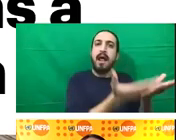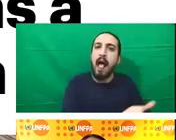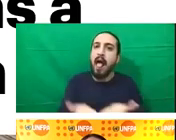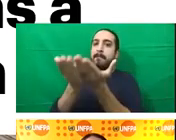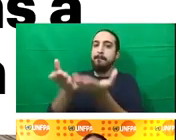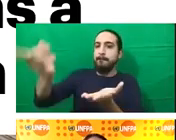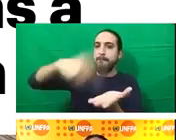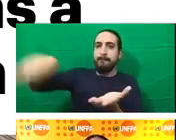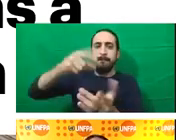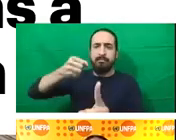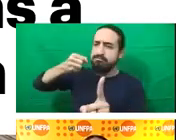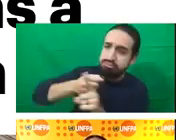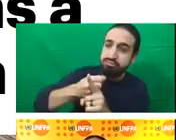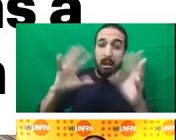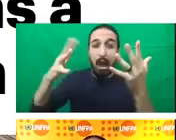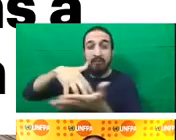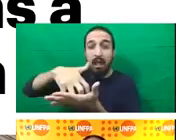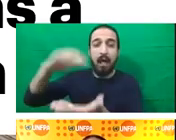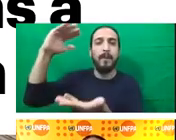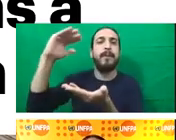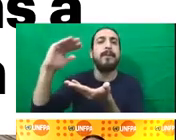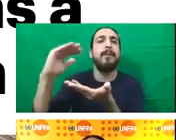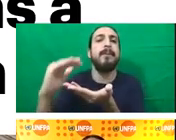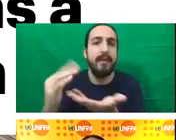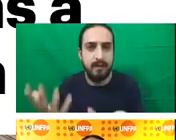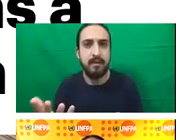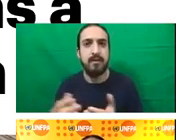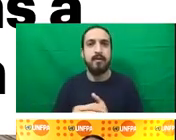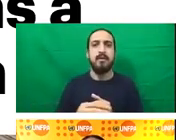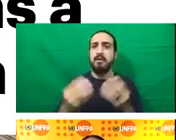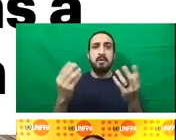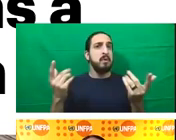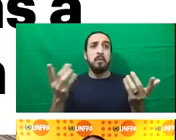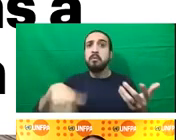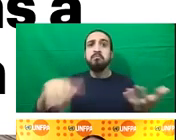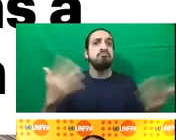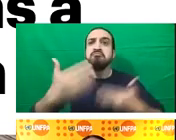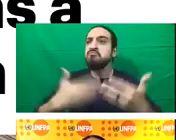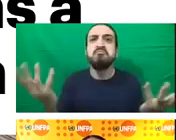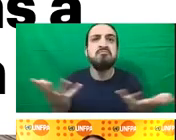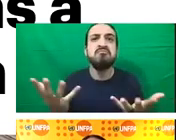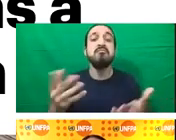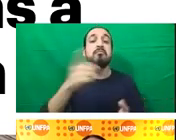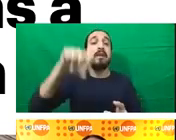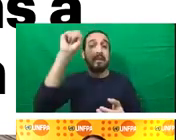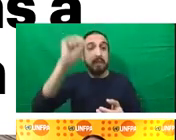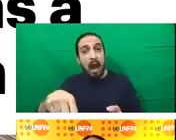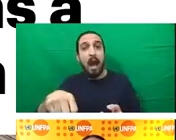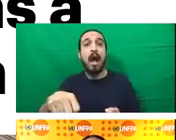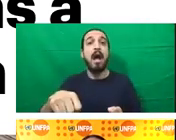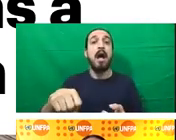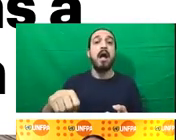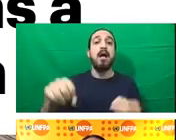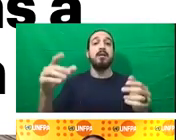actions range from designing universal primary health coverage to include gender equality and SRHR to